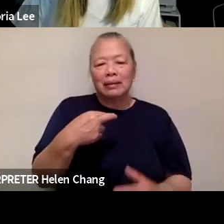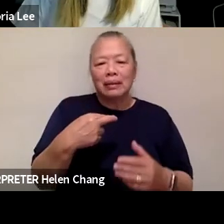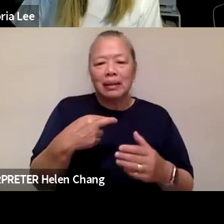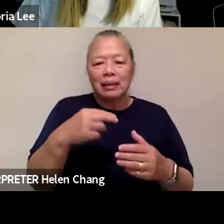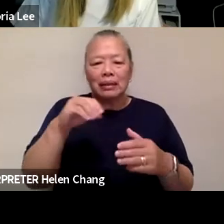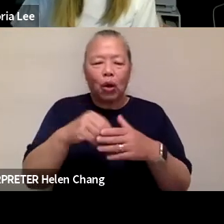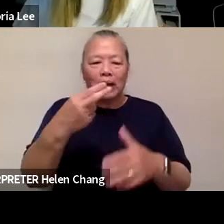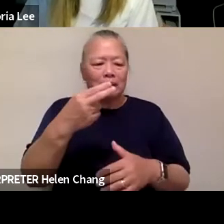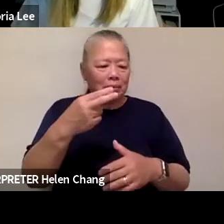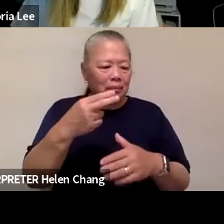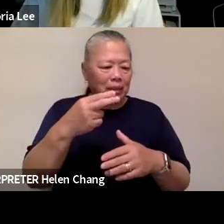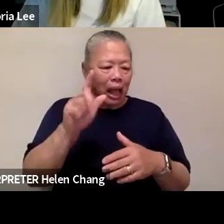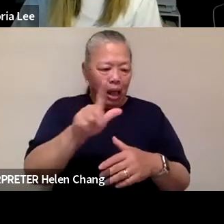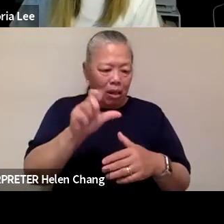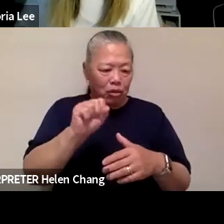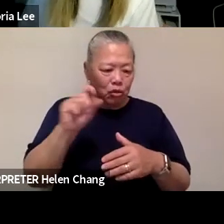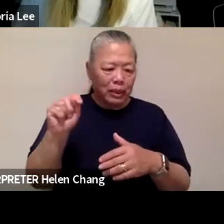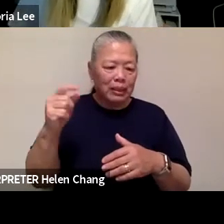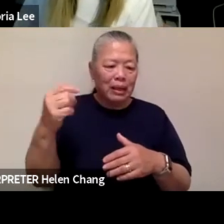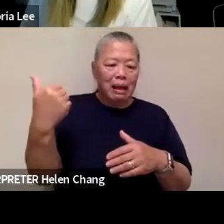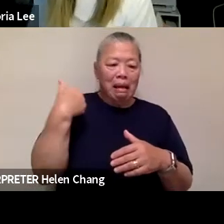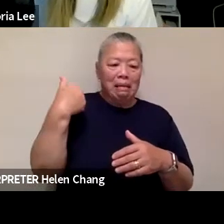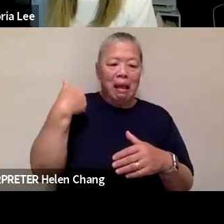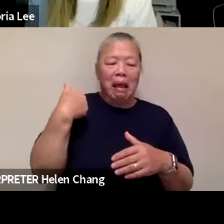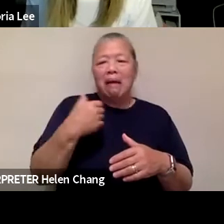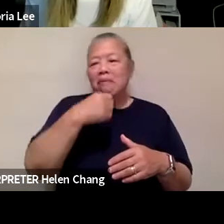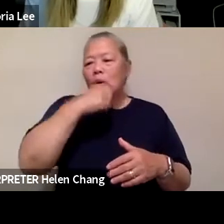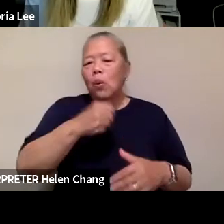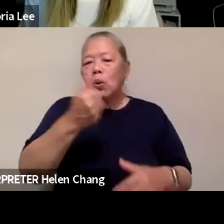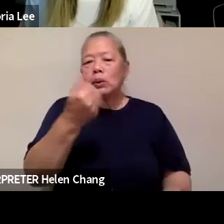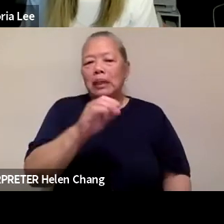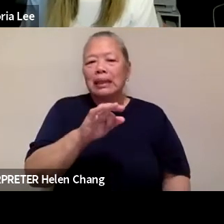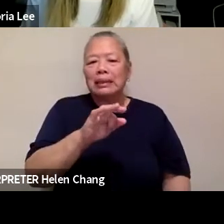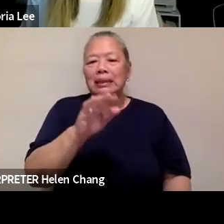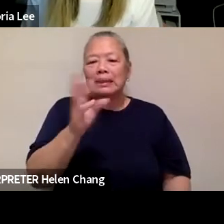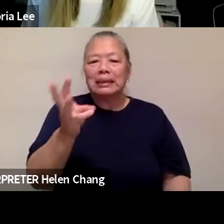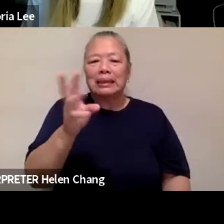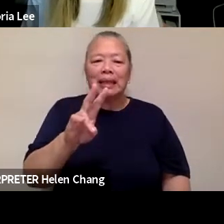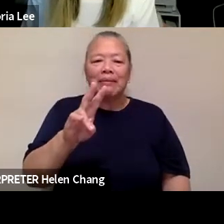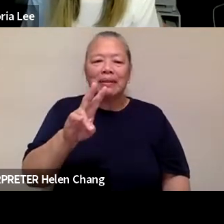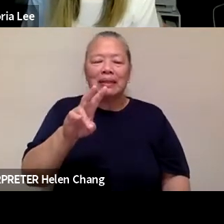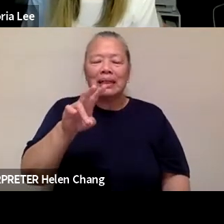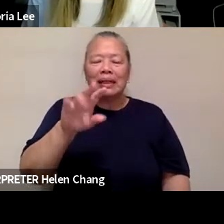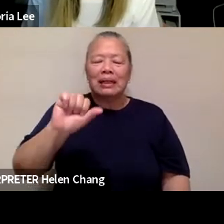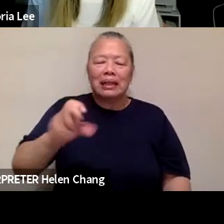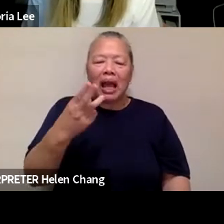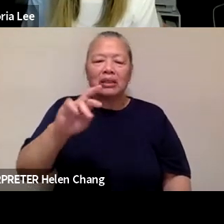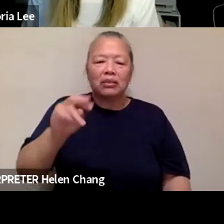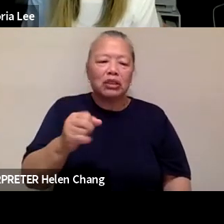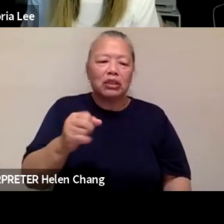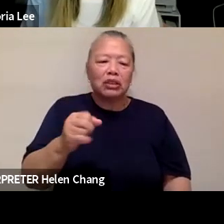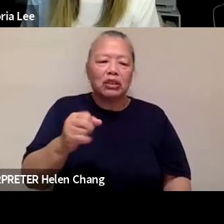Street. They have the original 1967 cash register. Ting's, a souvenir store on Powell Street also,